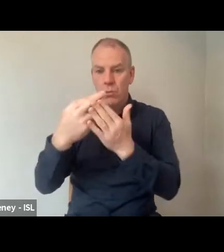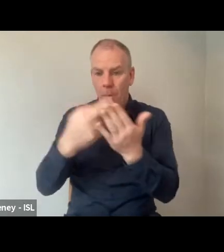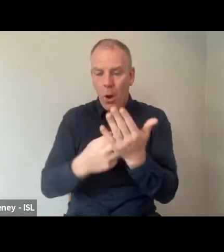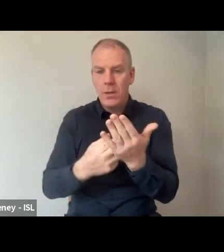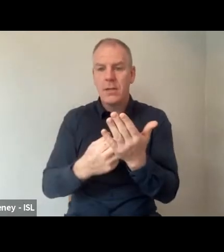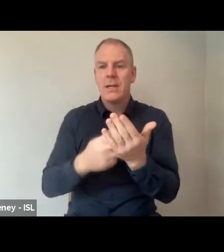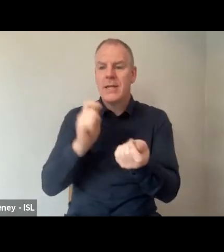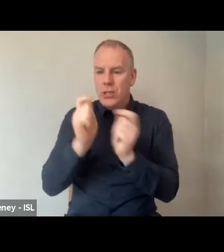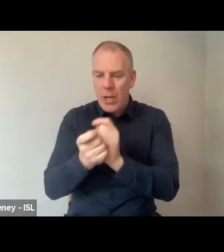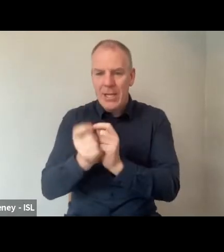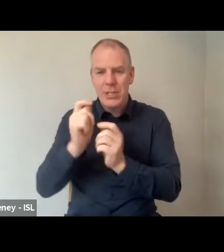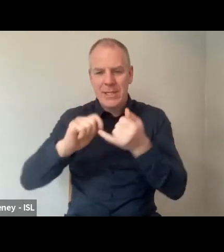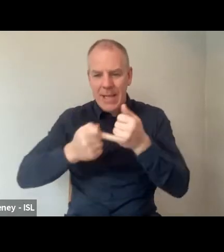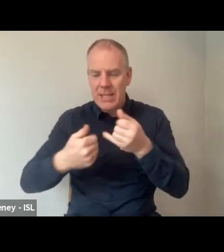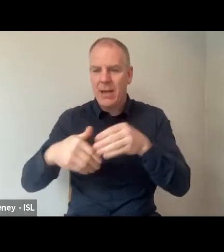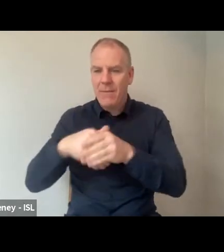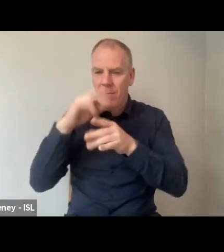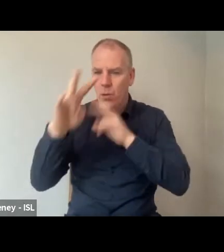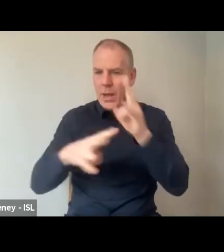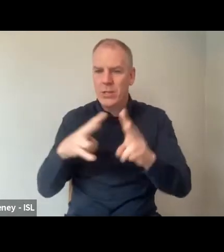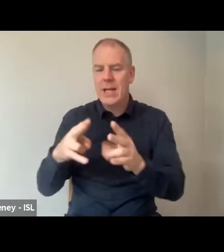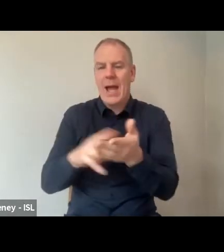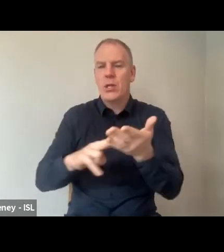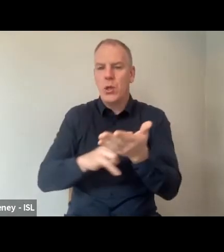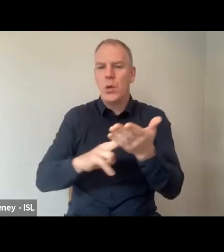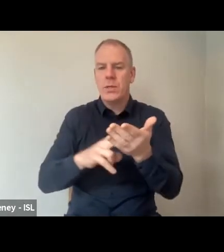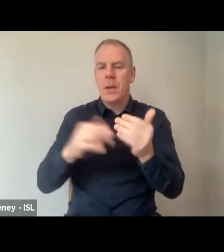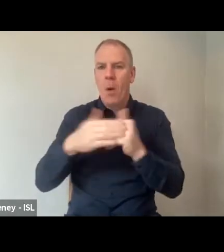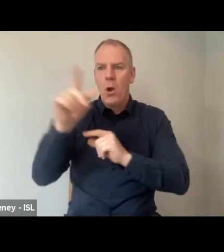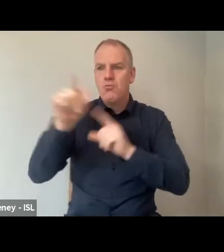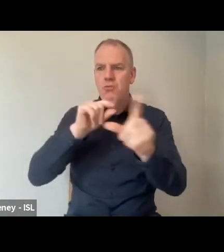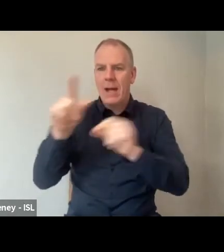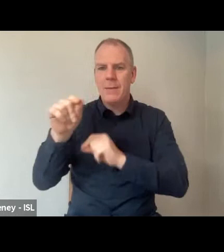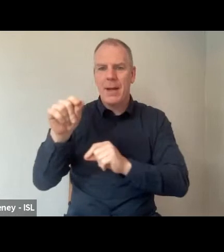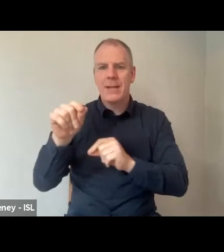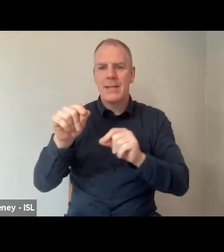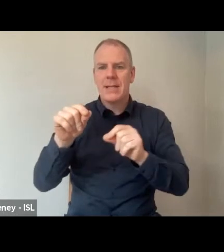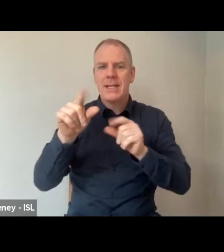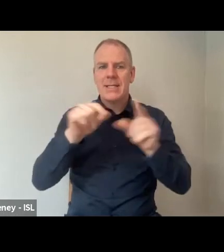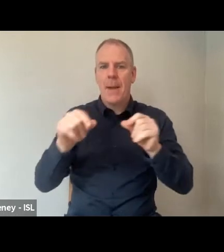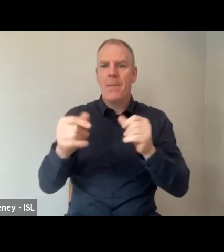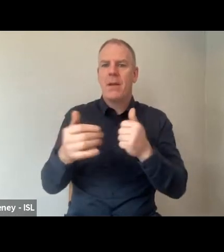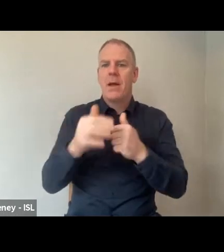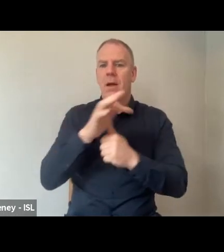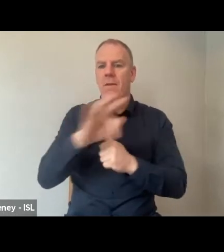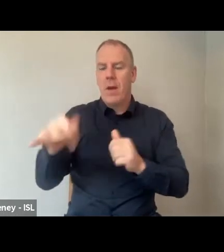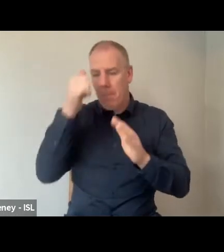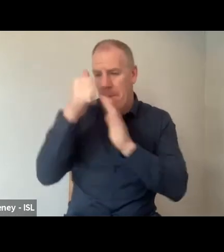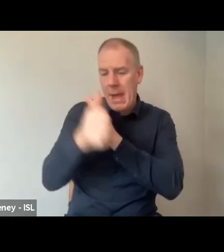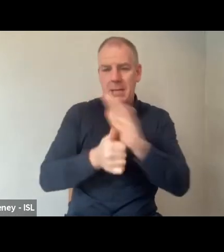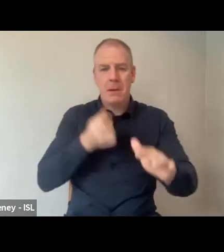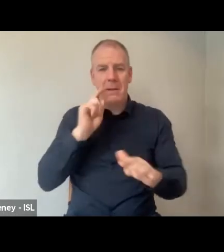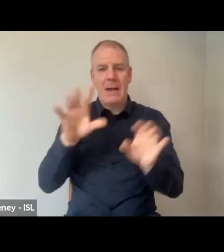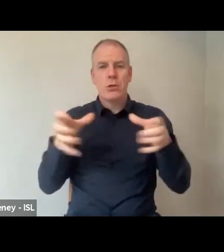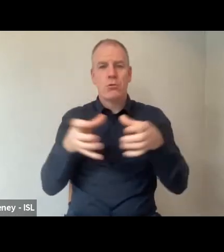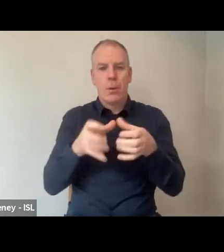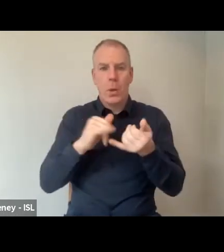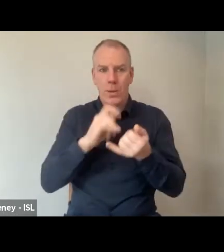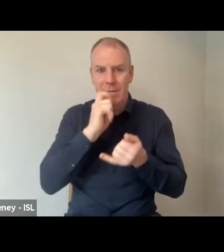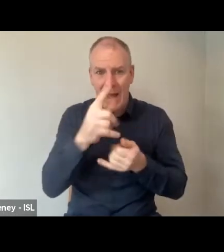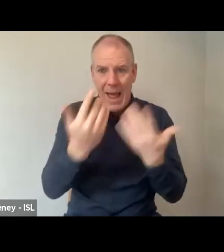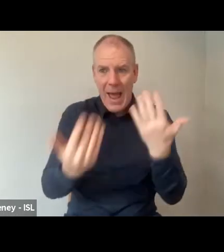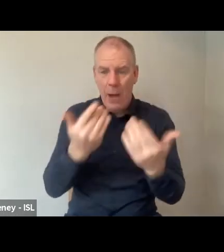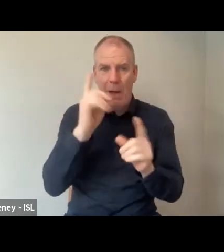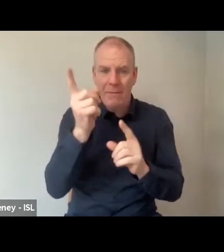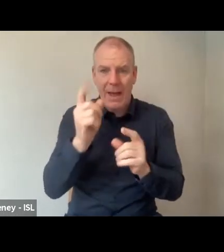the questions in the survey and the use of stratified, randomised sampling under the guidance of an expert advisory group who helped